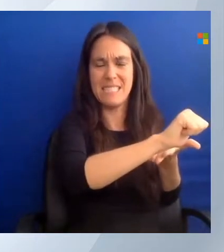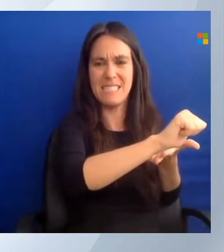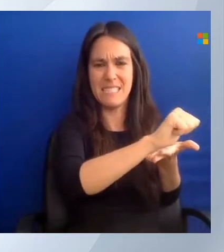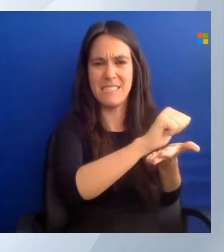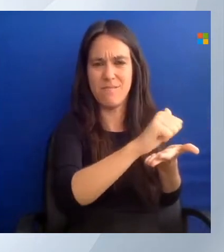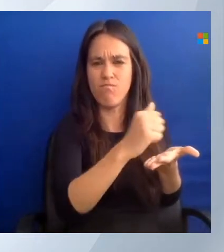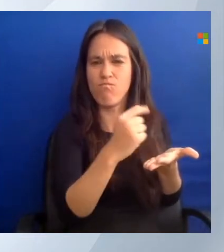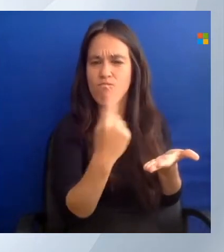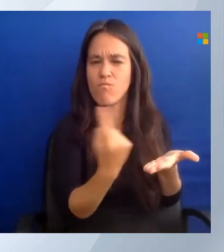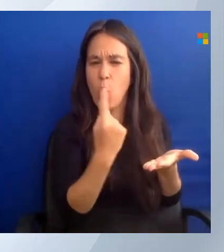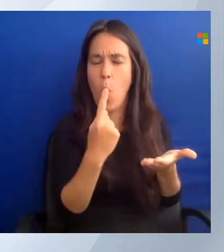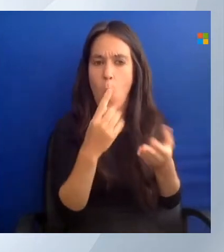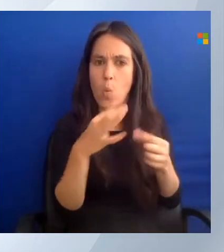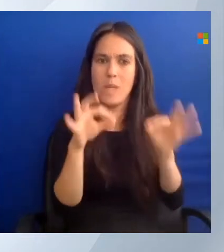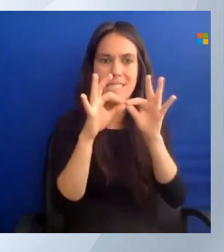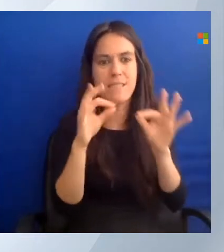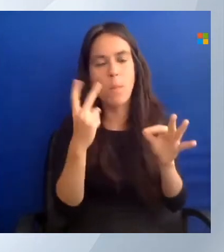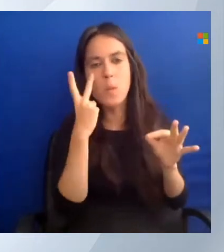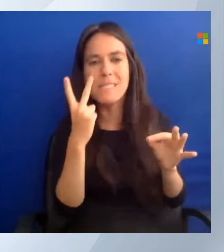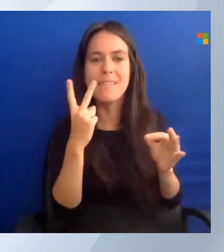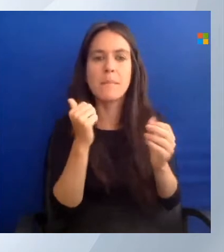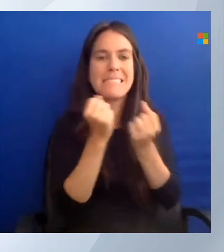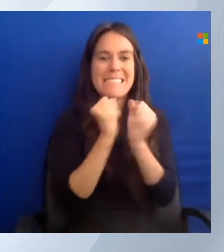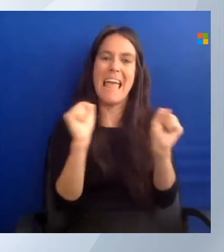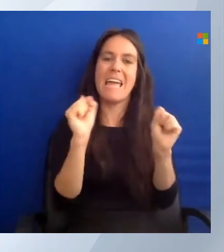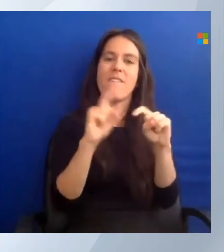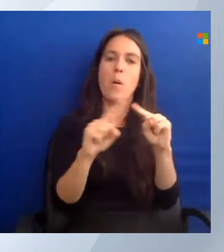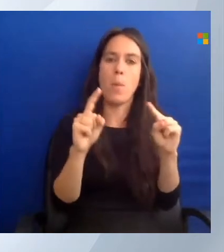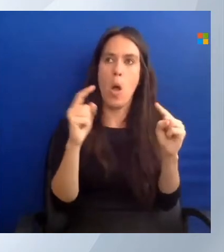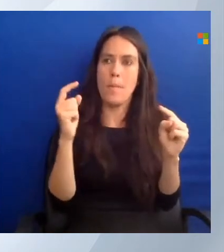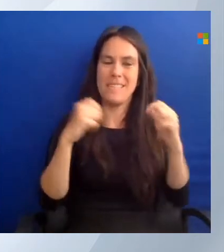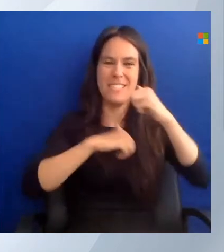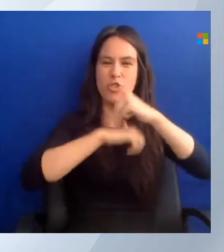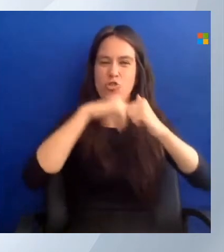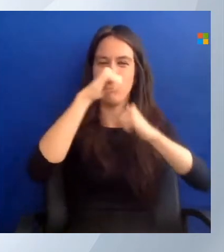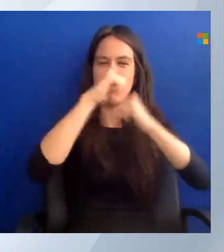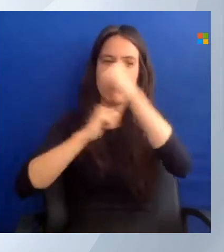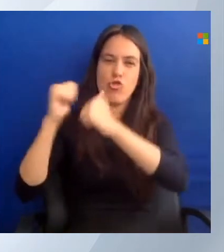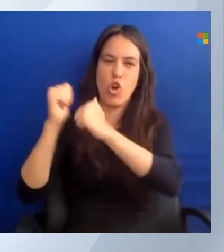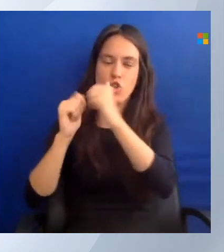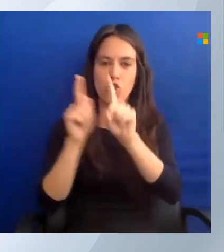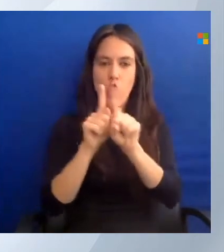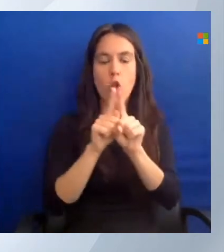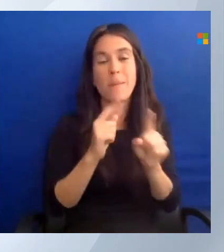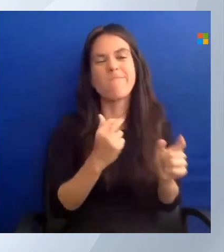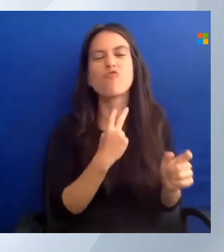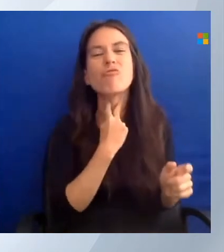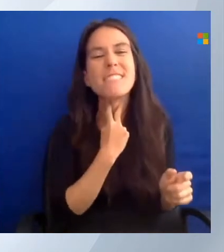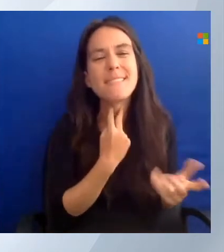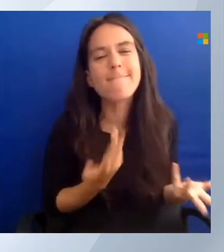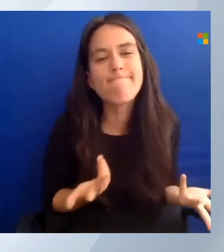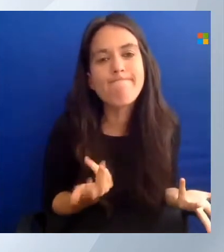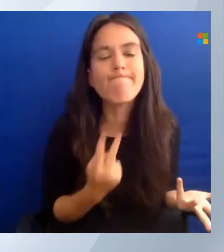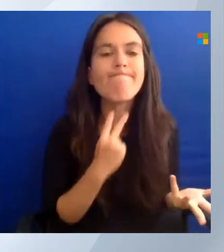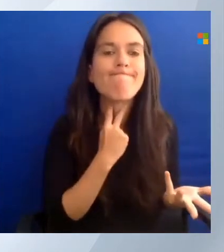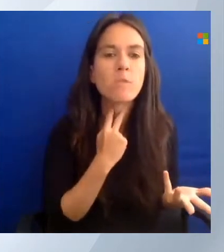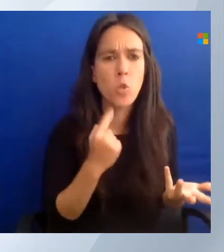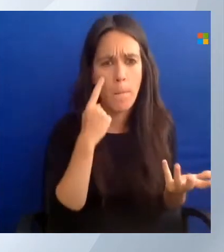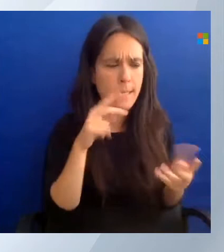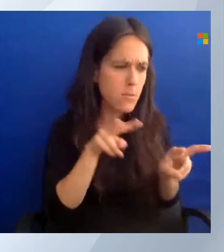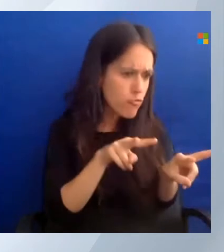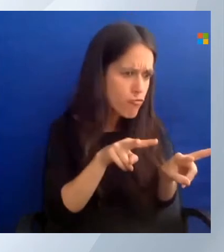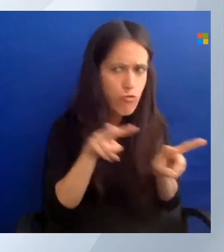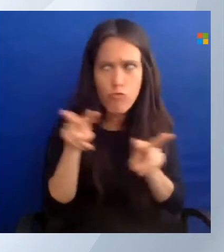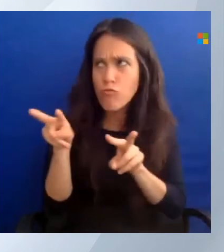keeps you a little bit safe. But it's the thing with infrastructure as code that you do take some risks. And that's why it's good to keep track of what's happening in the